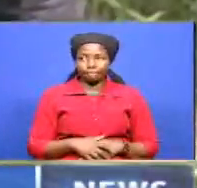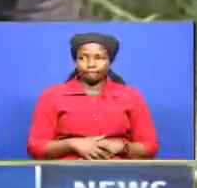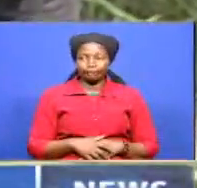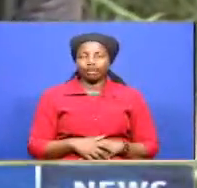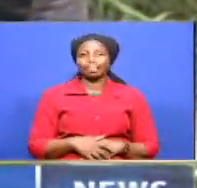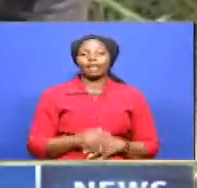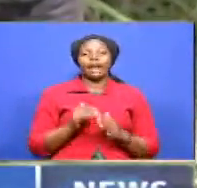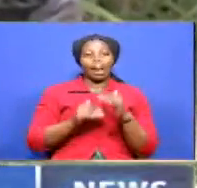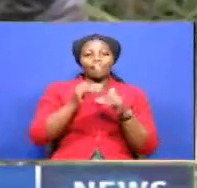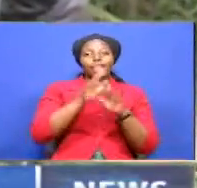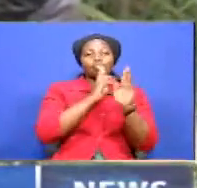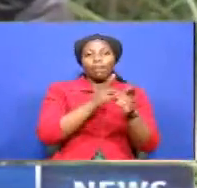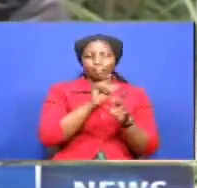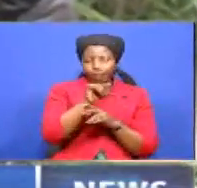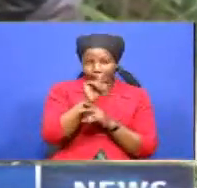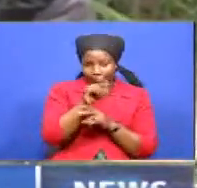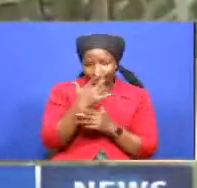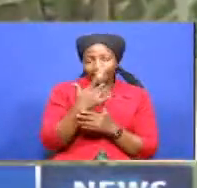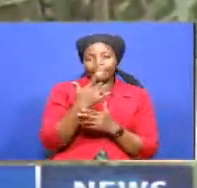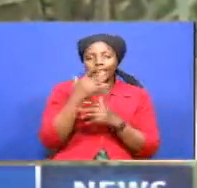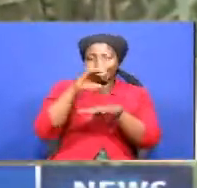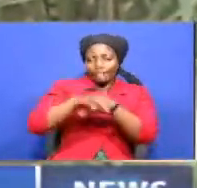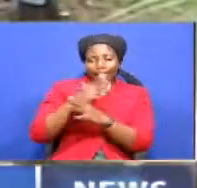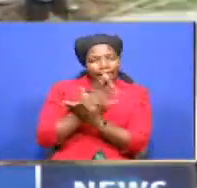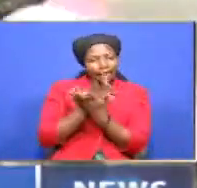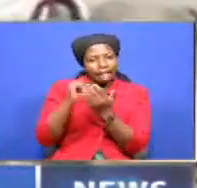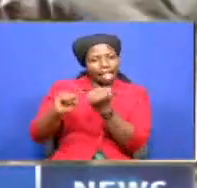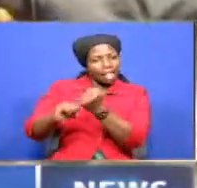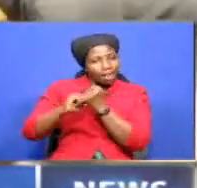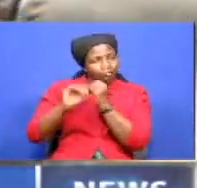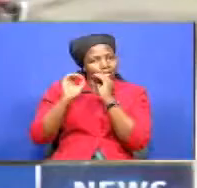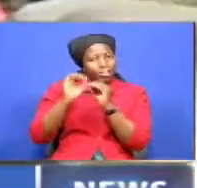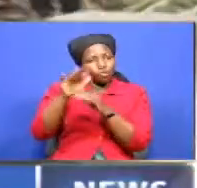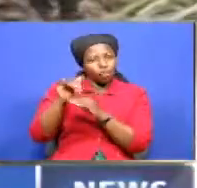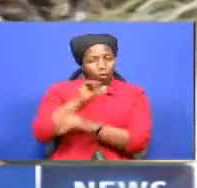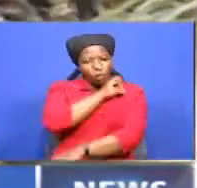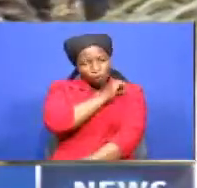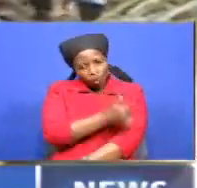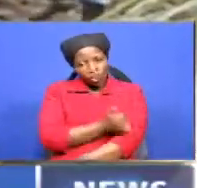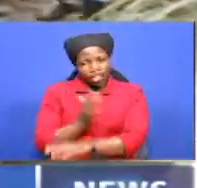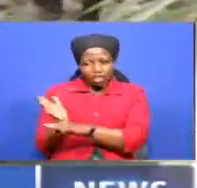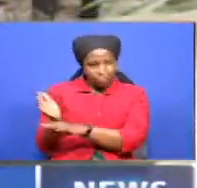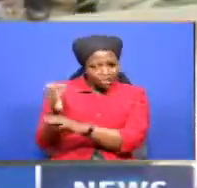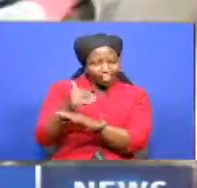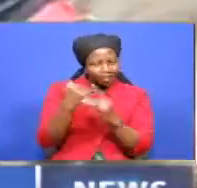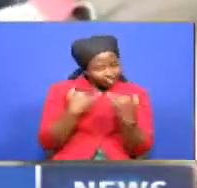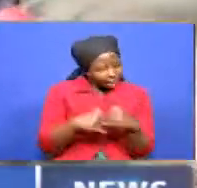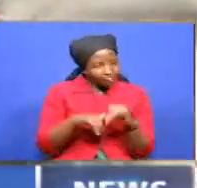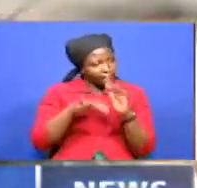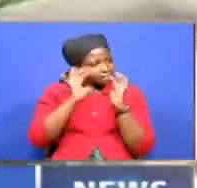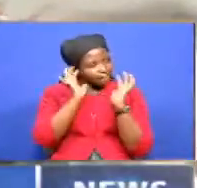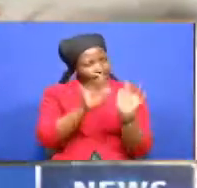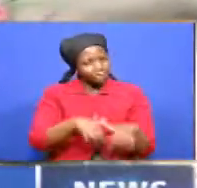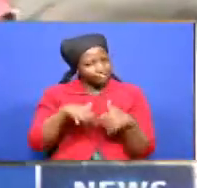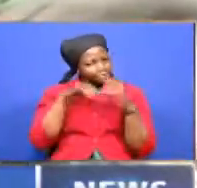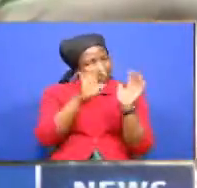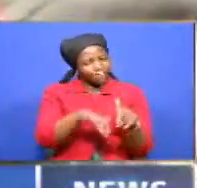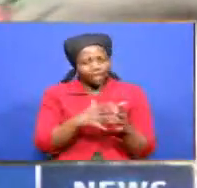after reporting the matter and getting no assistance from authorities they collectively tried to dig up trenches and drain